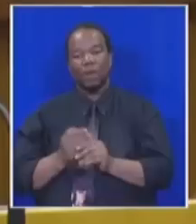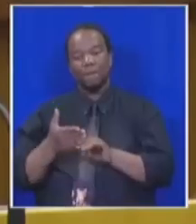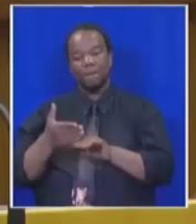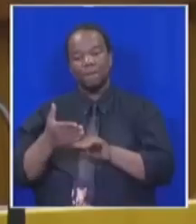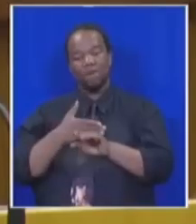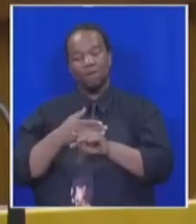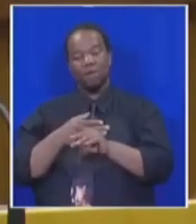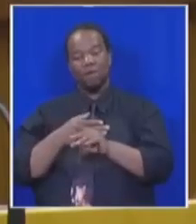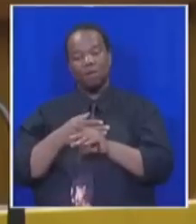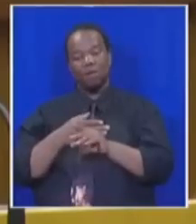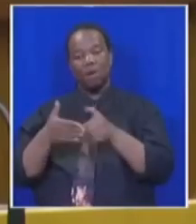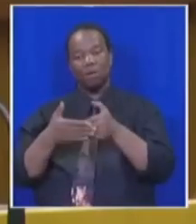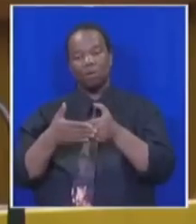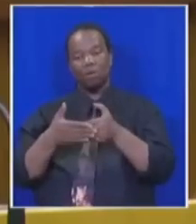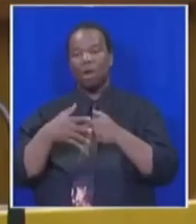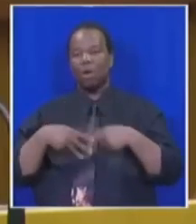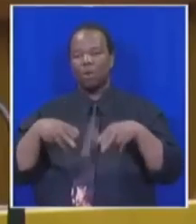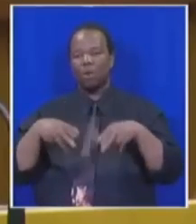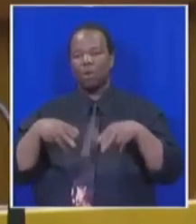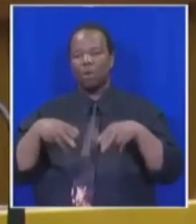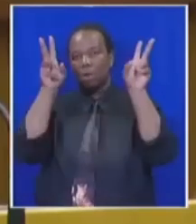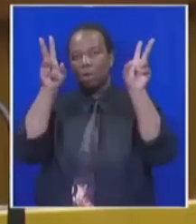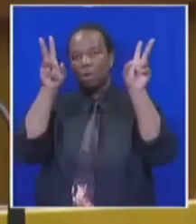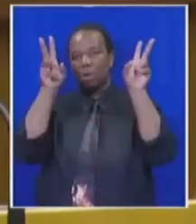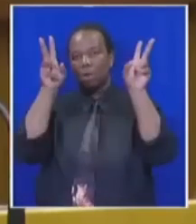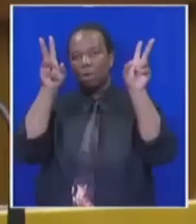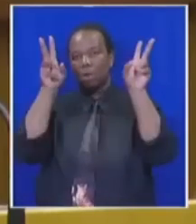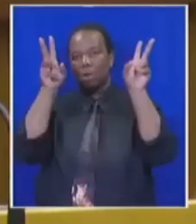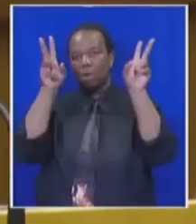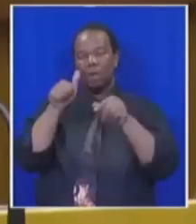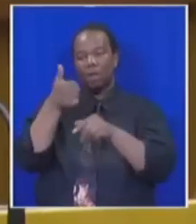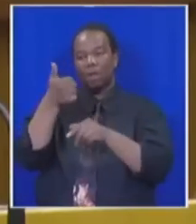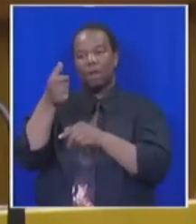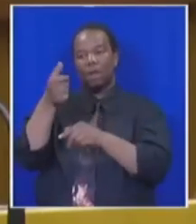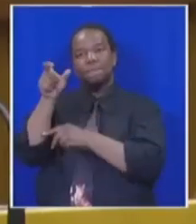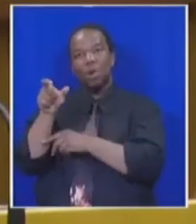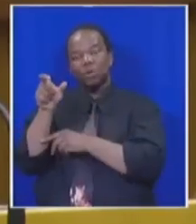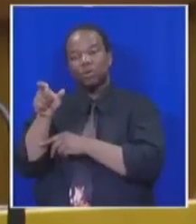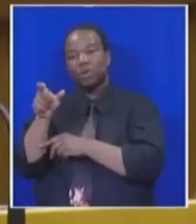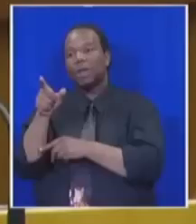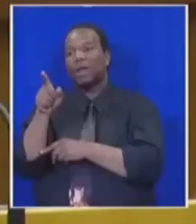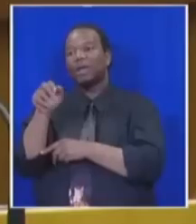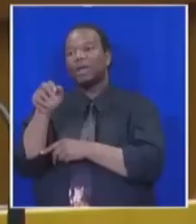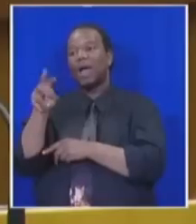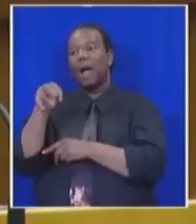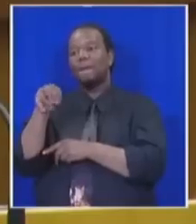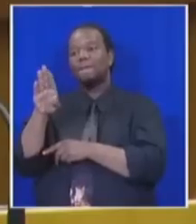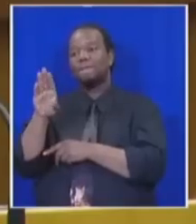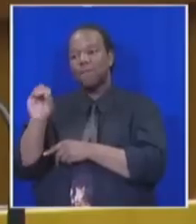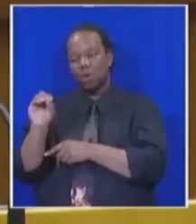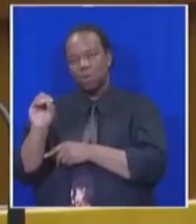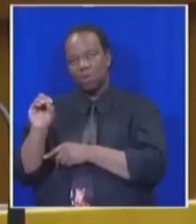So let me conclude by quoting an old hero for most if not all of us, Oliver Tambo.